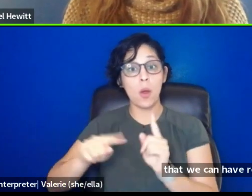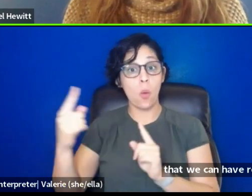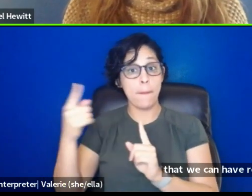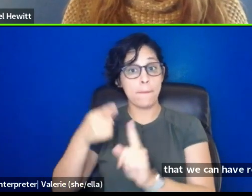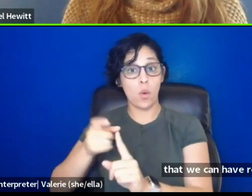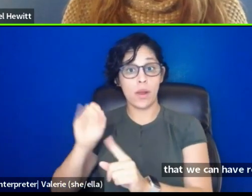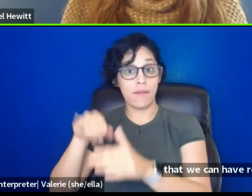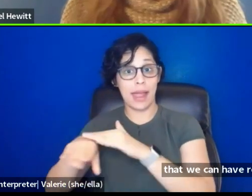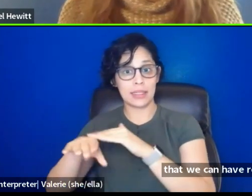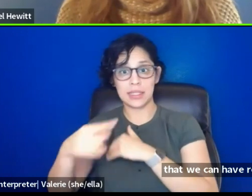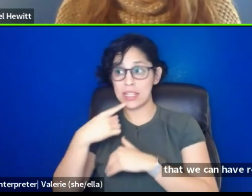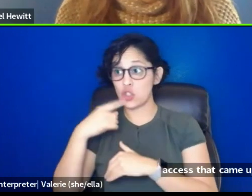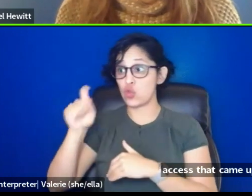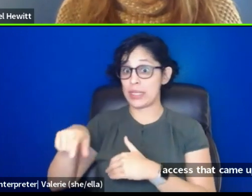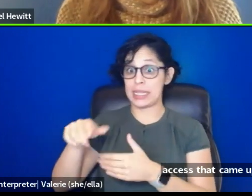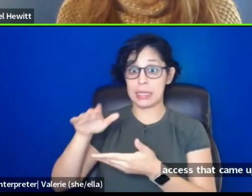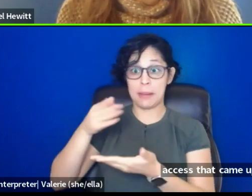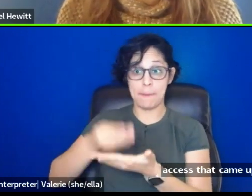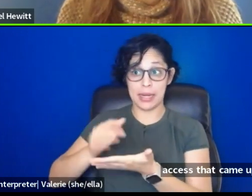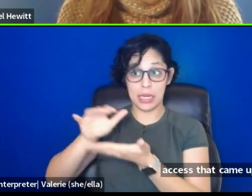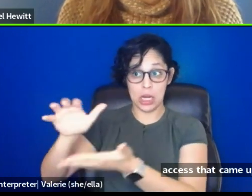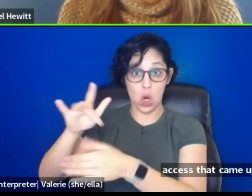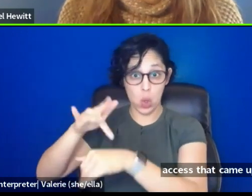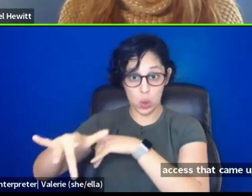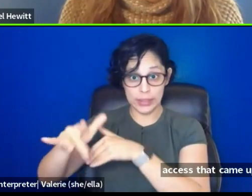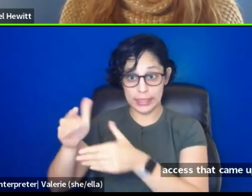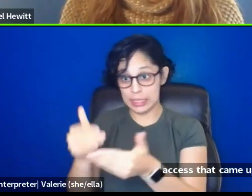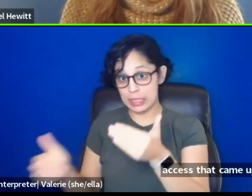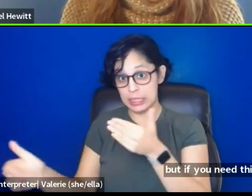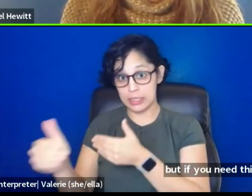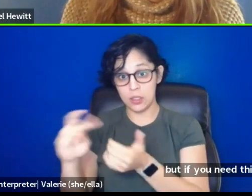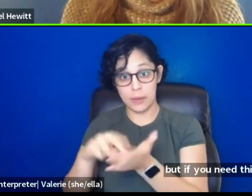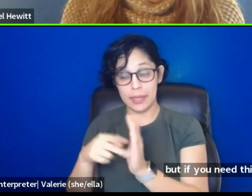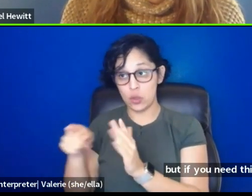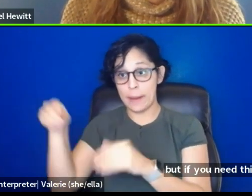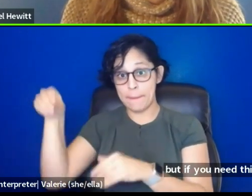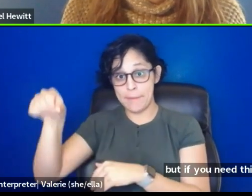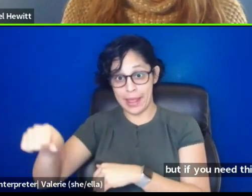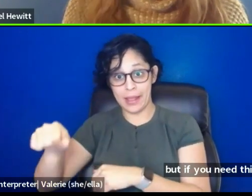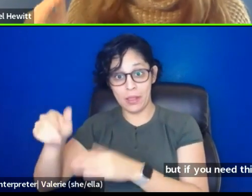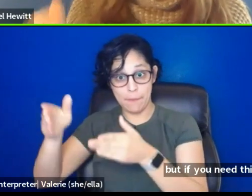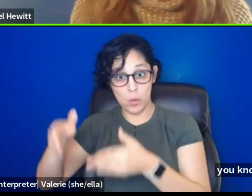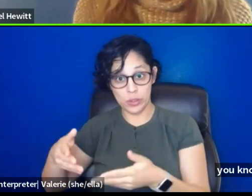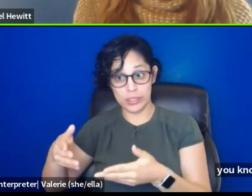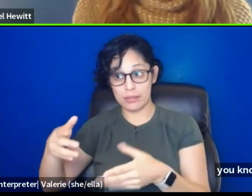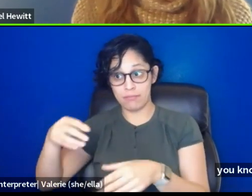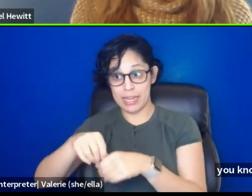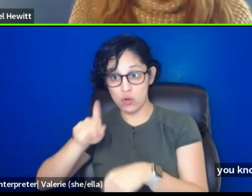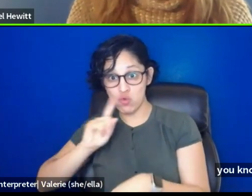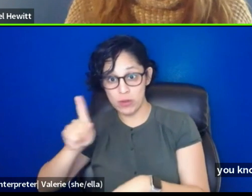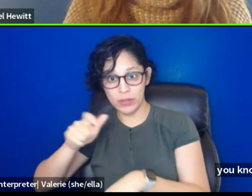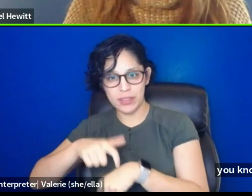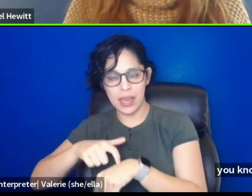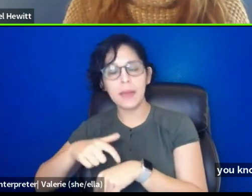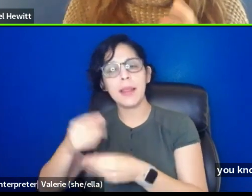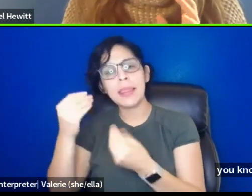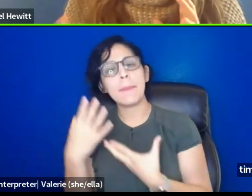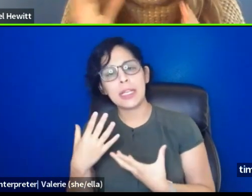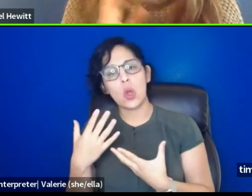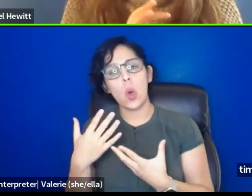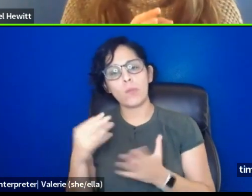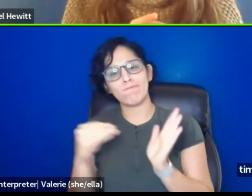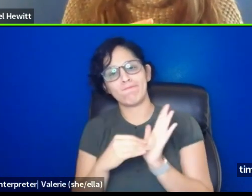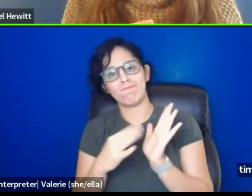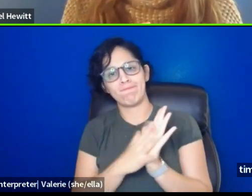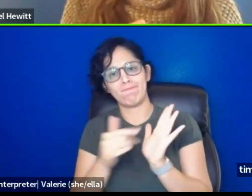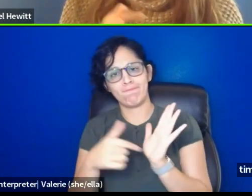if you need this money ahead of time in order to, you know, pay the person in real time, indicate it here. Um, so that you also